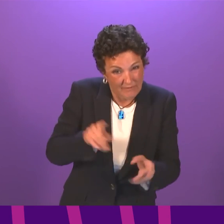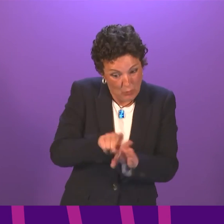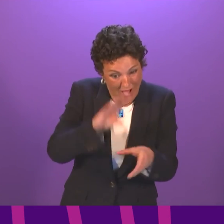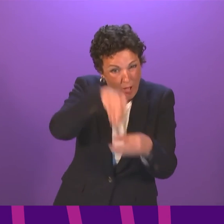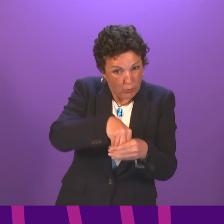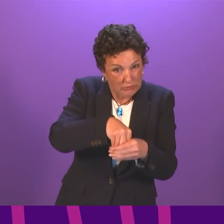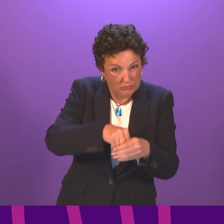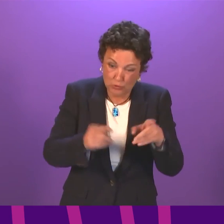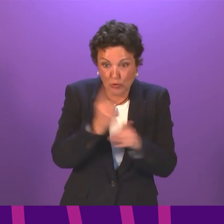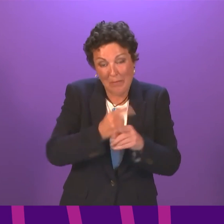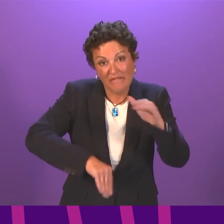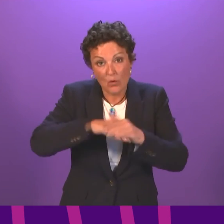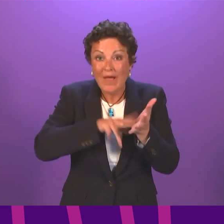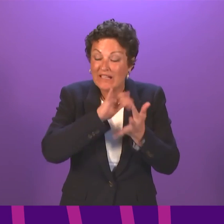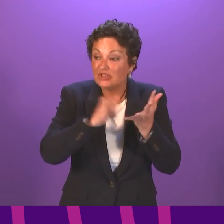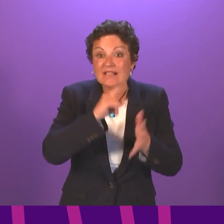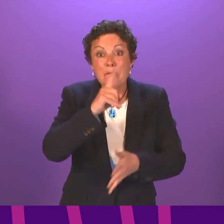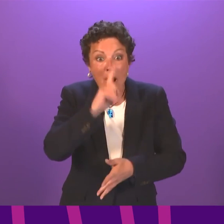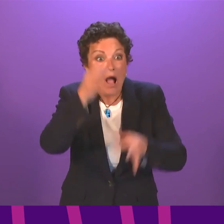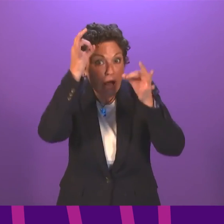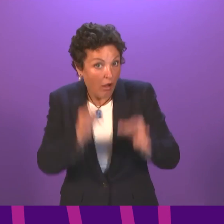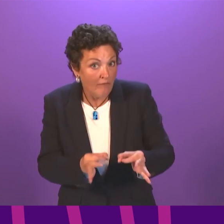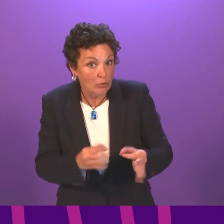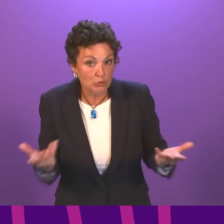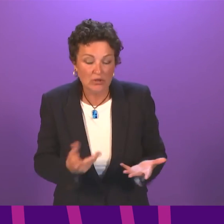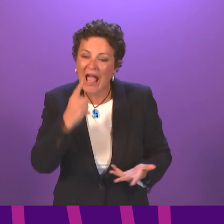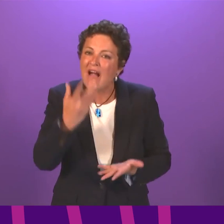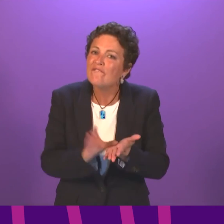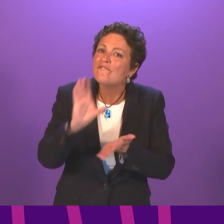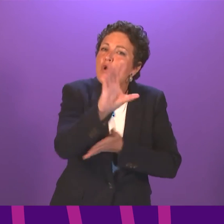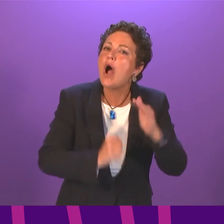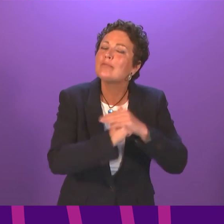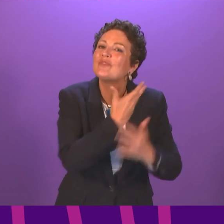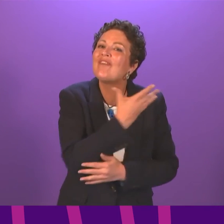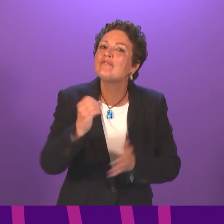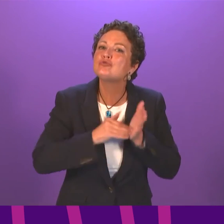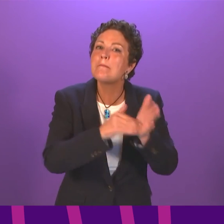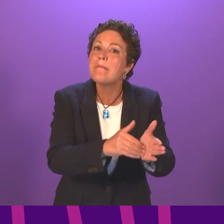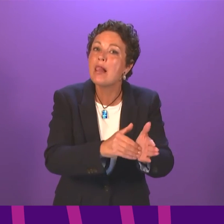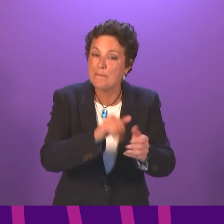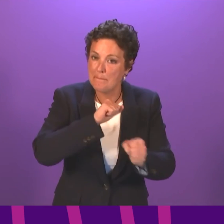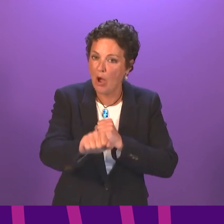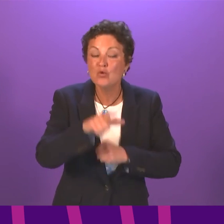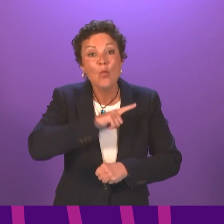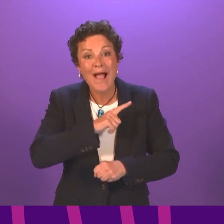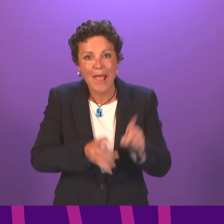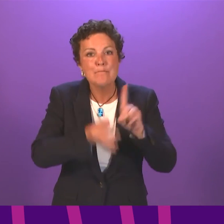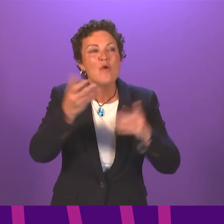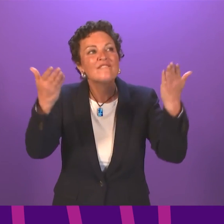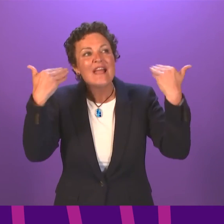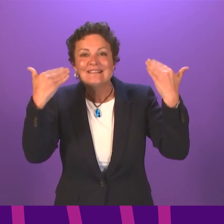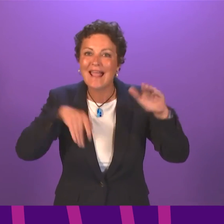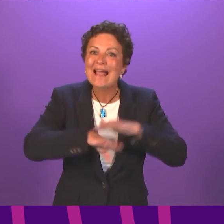As part of this, I can confirm today actually a funding package of up to £5 million for improved ventilation in dental premises.